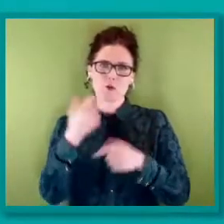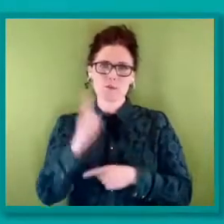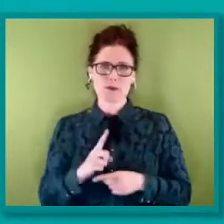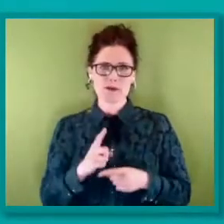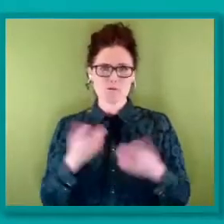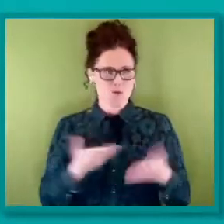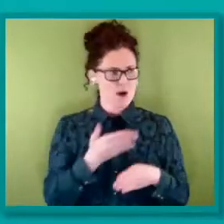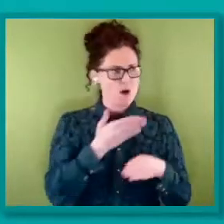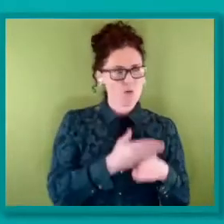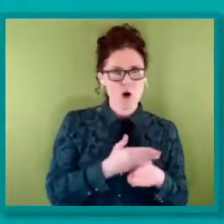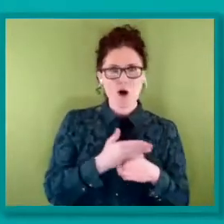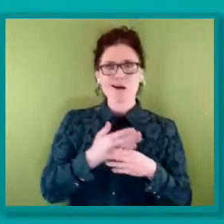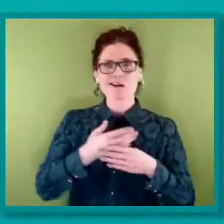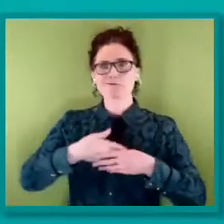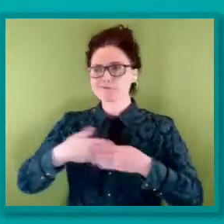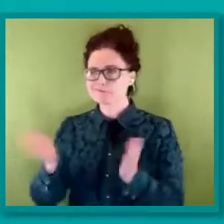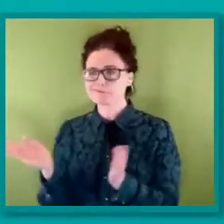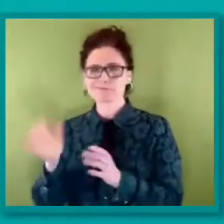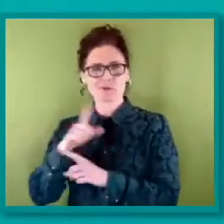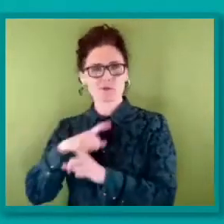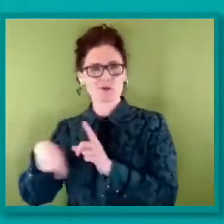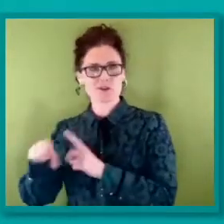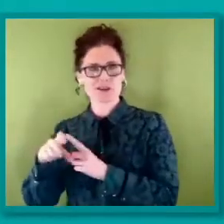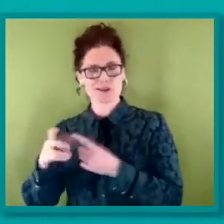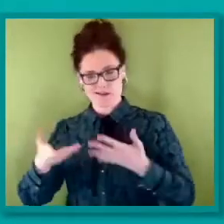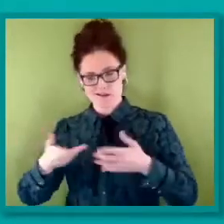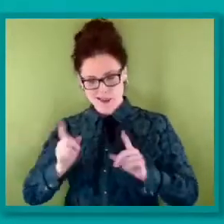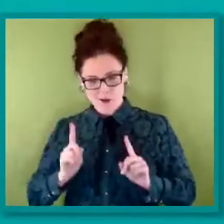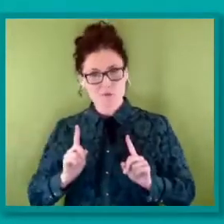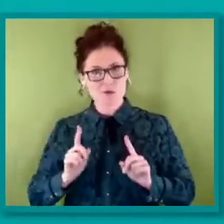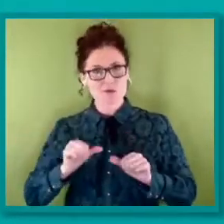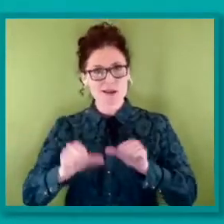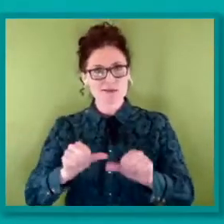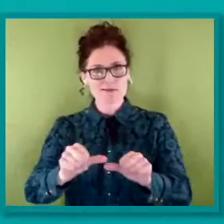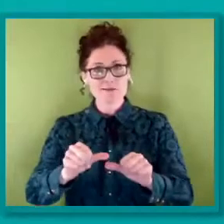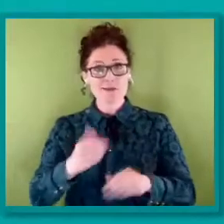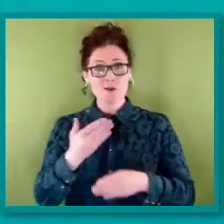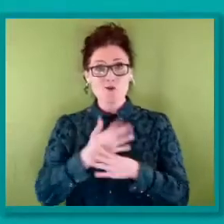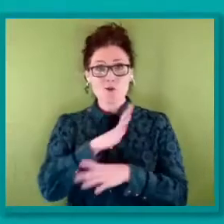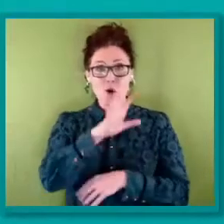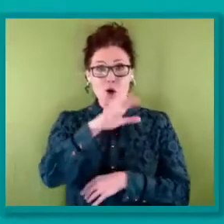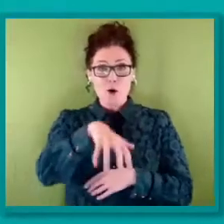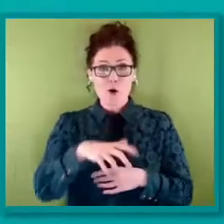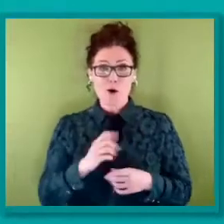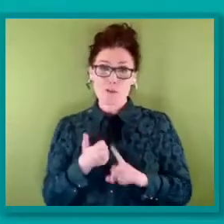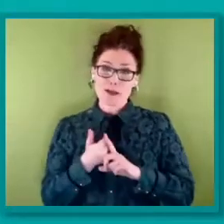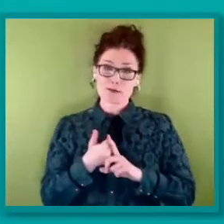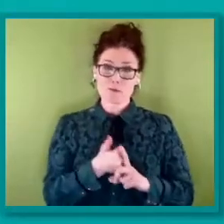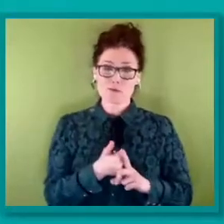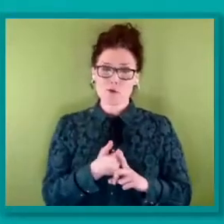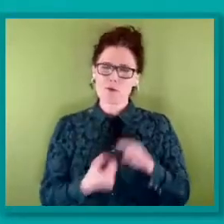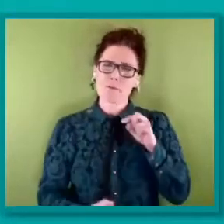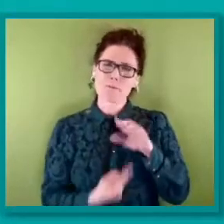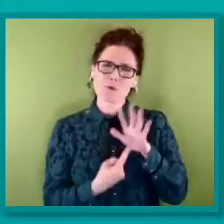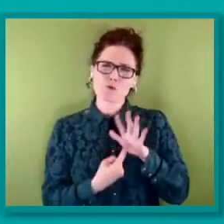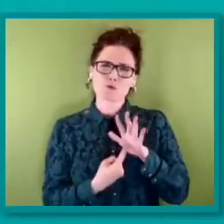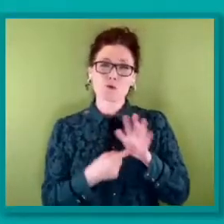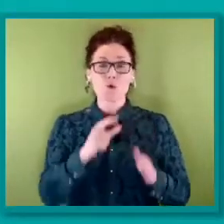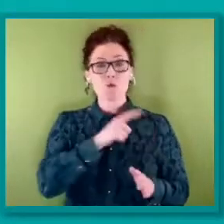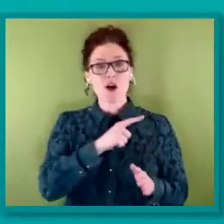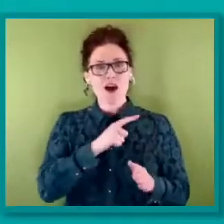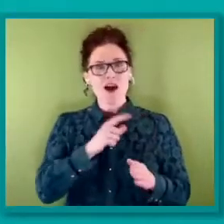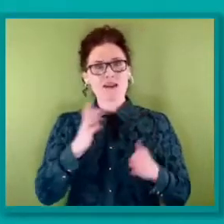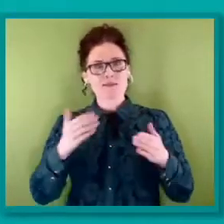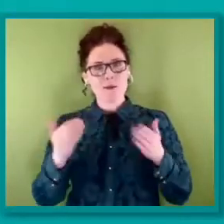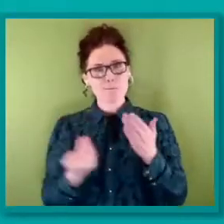here? Workplace organising is critical. We need to build common ground around a vision for the modern workplace brings activists,